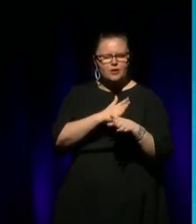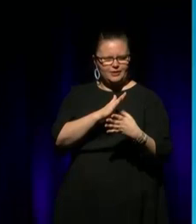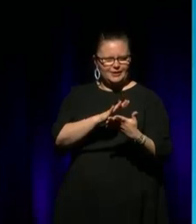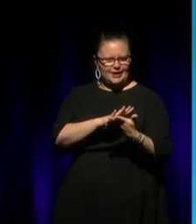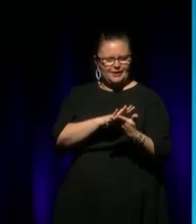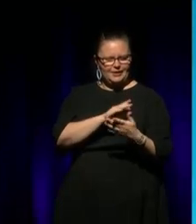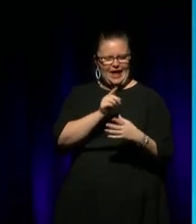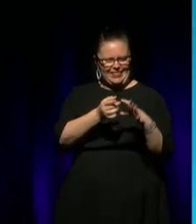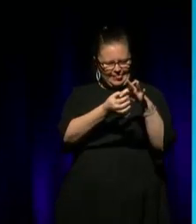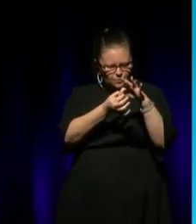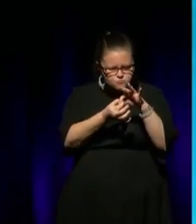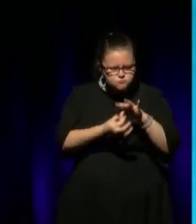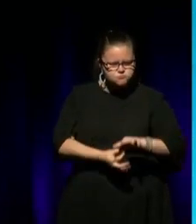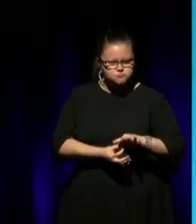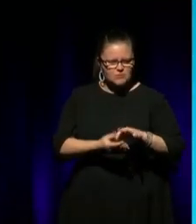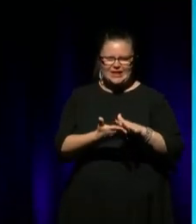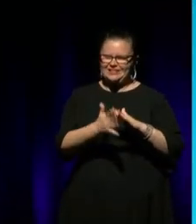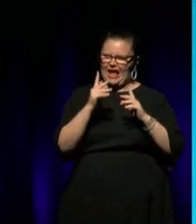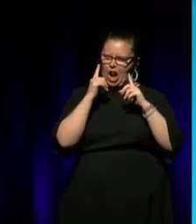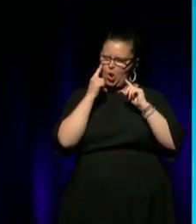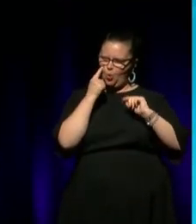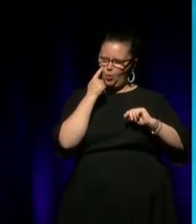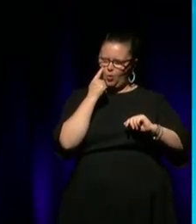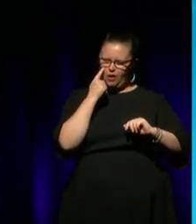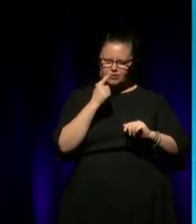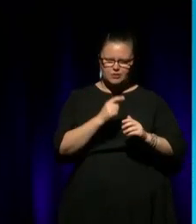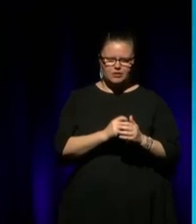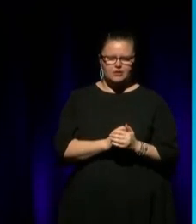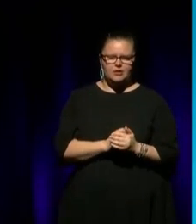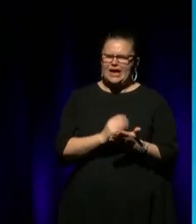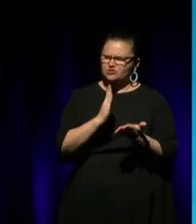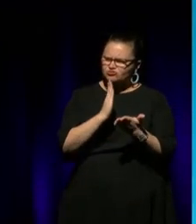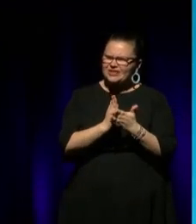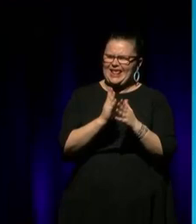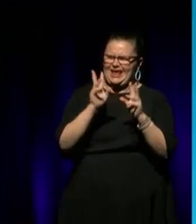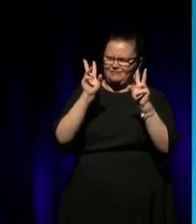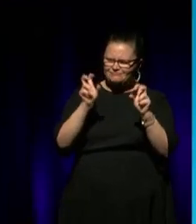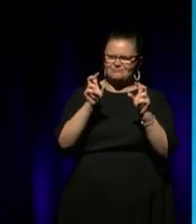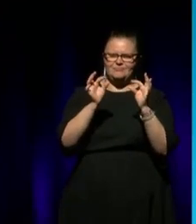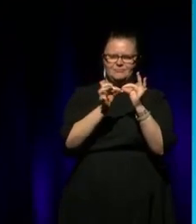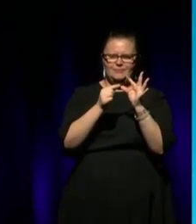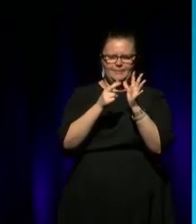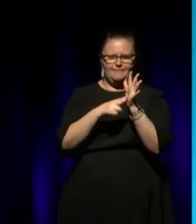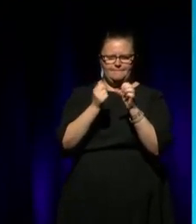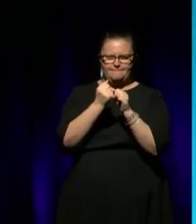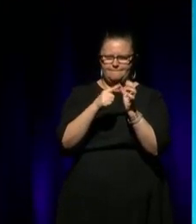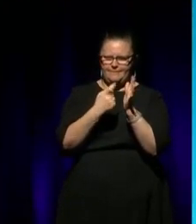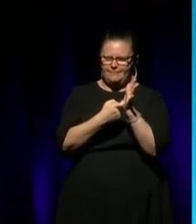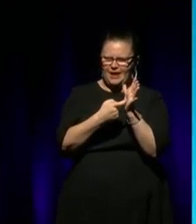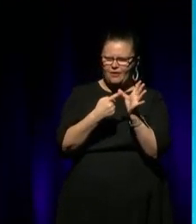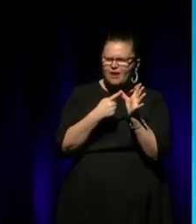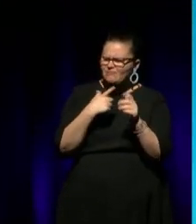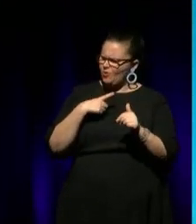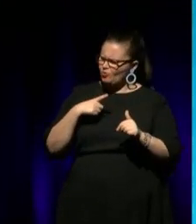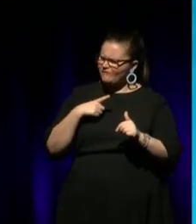that aesthetic. There's an aesthetic that is, we said before, it's unmistakably Bangarra. So, how But why would you avoid repeating?